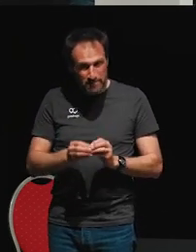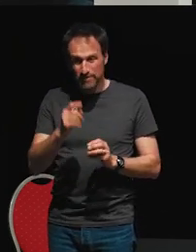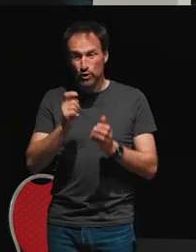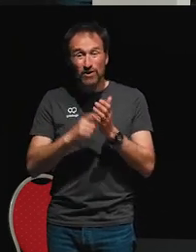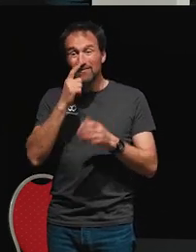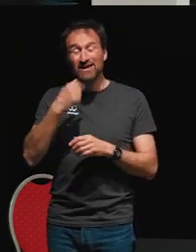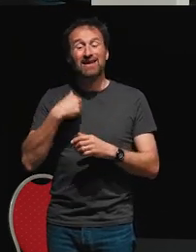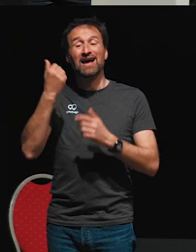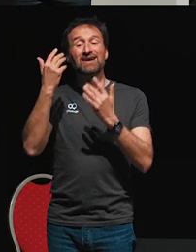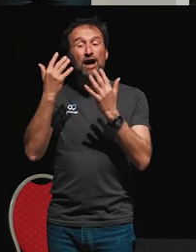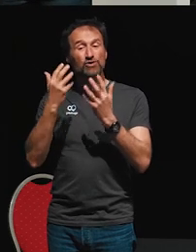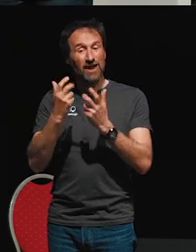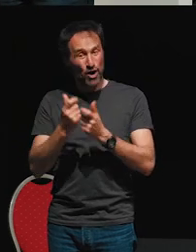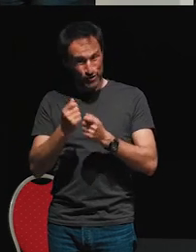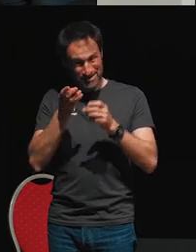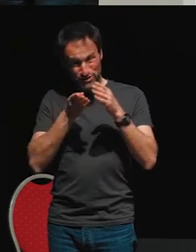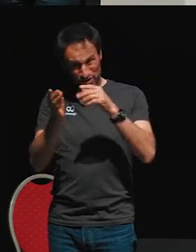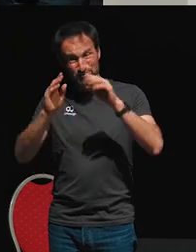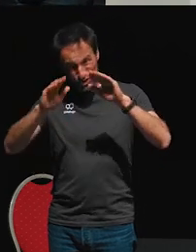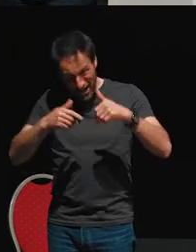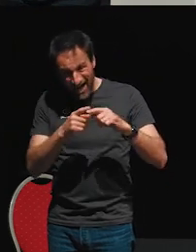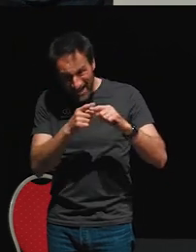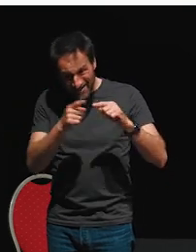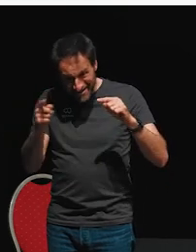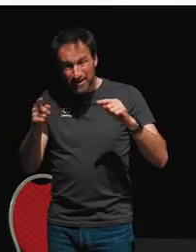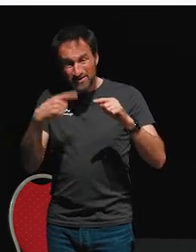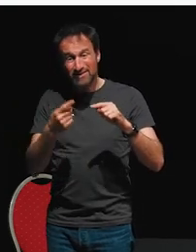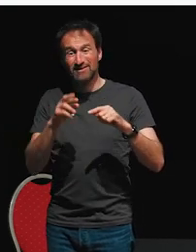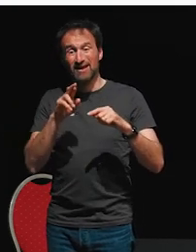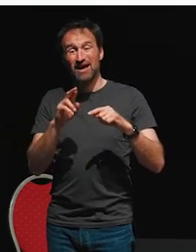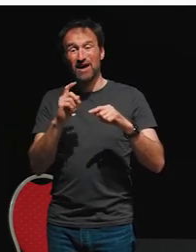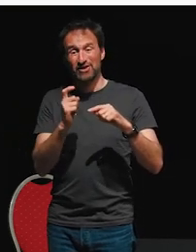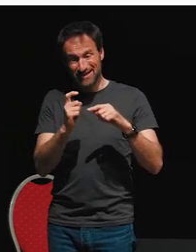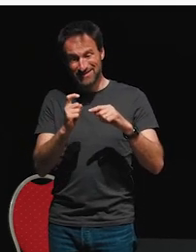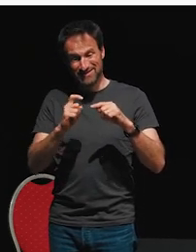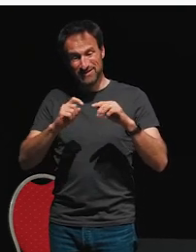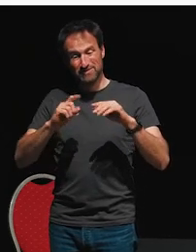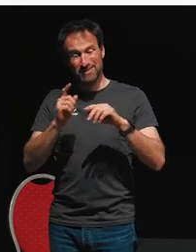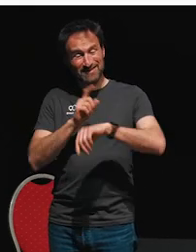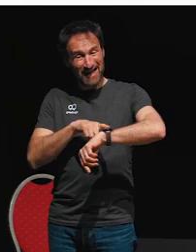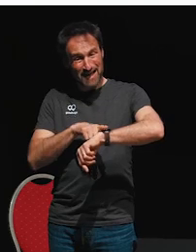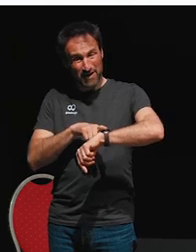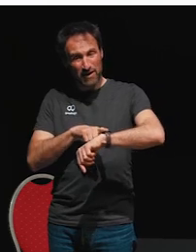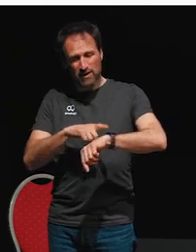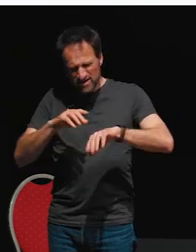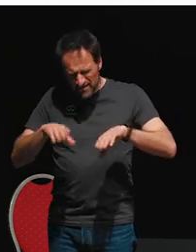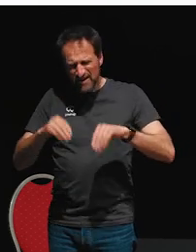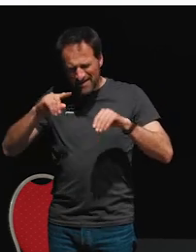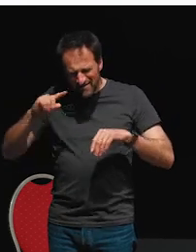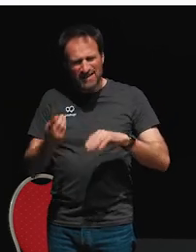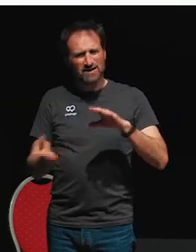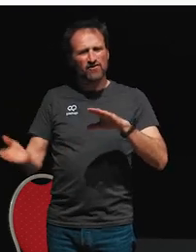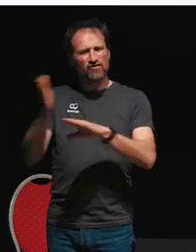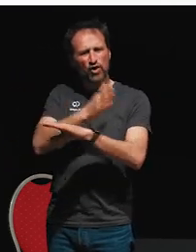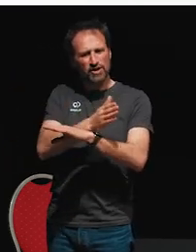stream, that RxJS timer is going to start again, and it's going to start again from zero. And